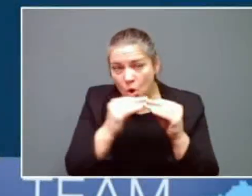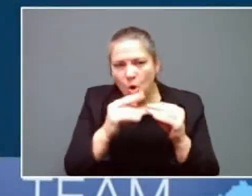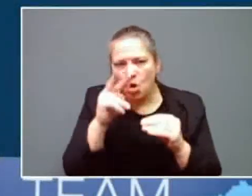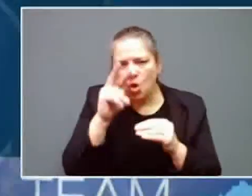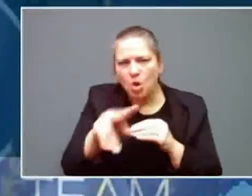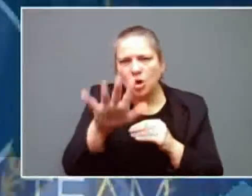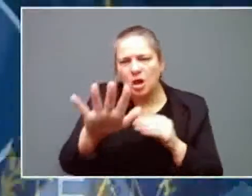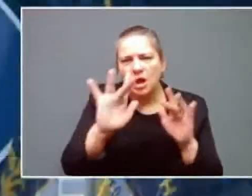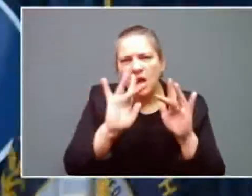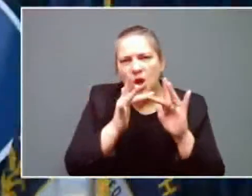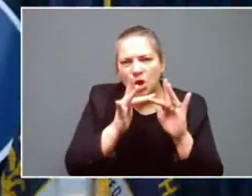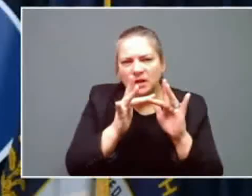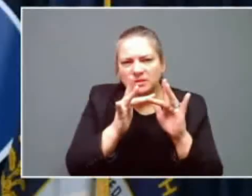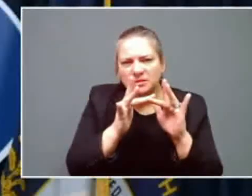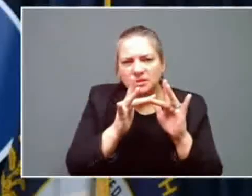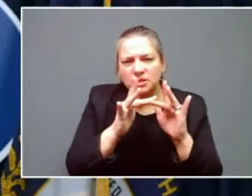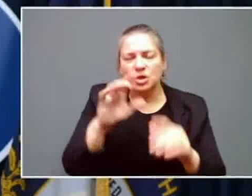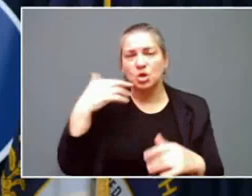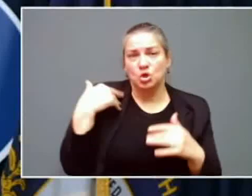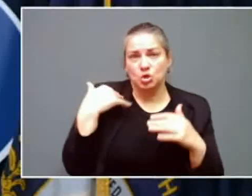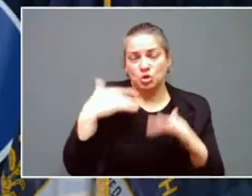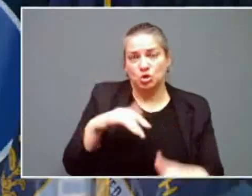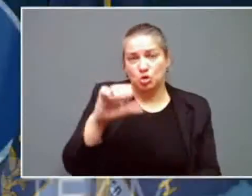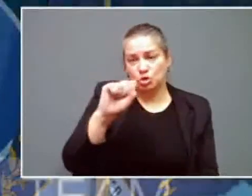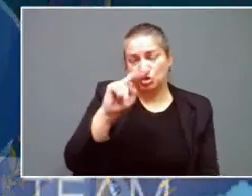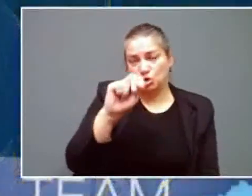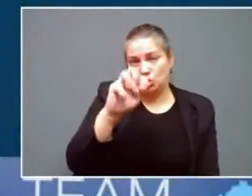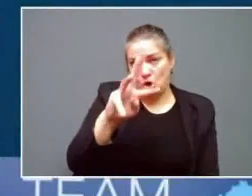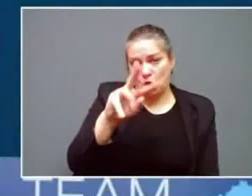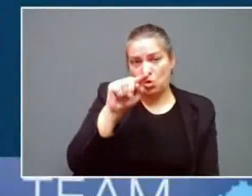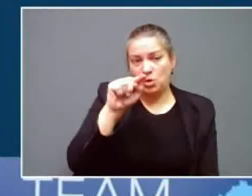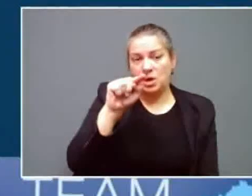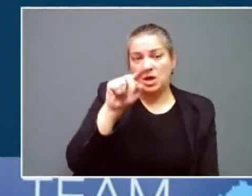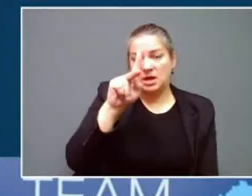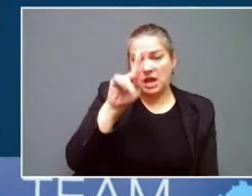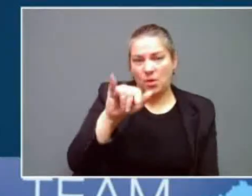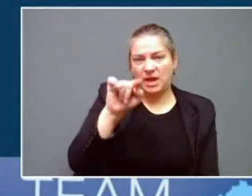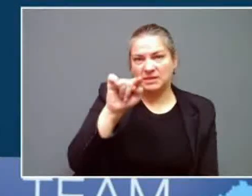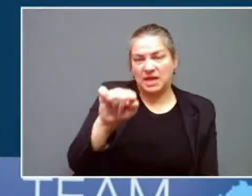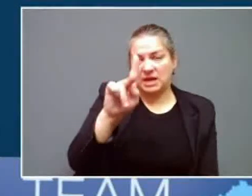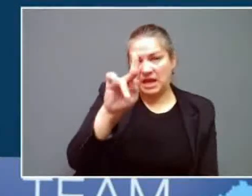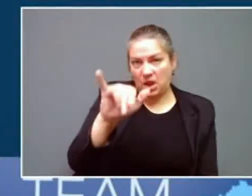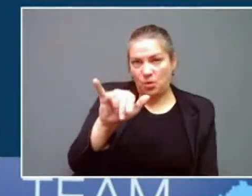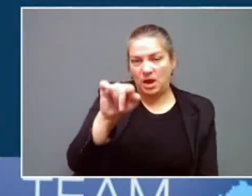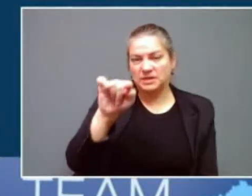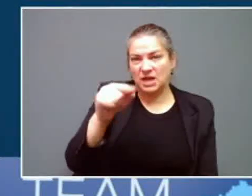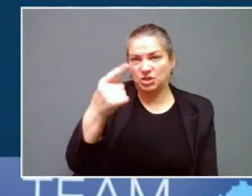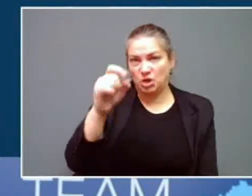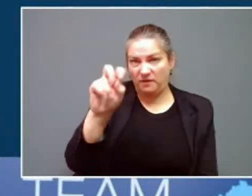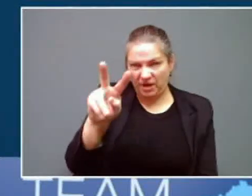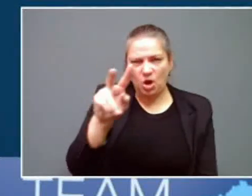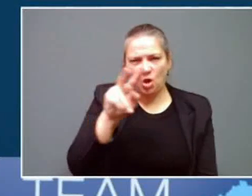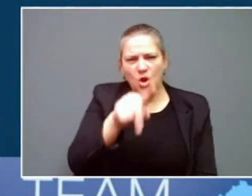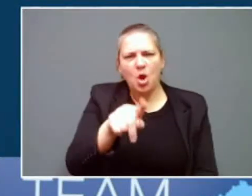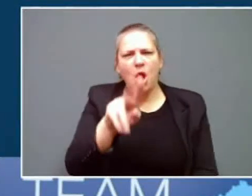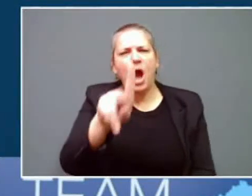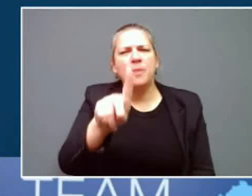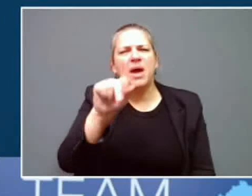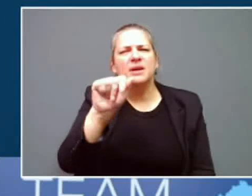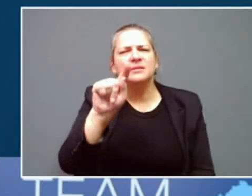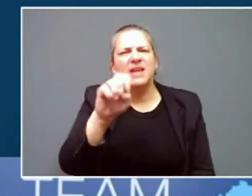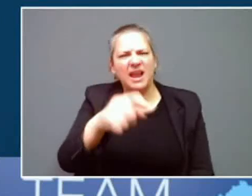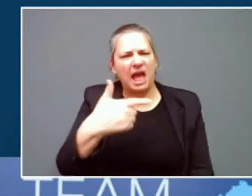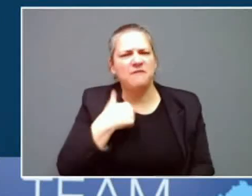for snow and ice information, and goky